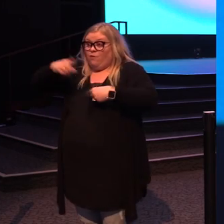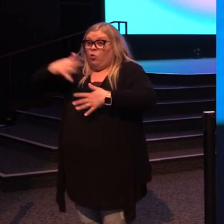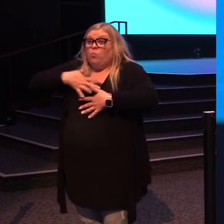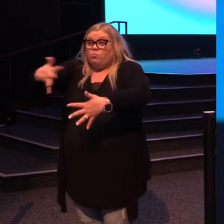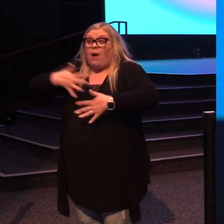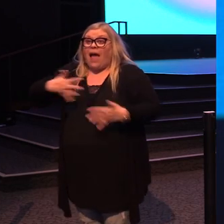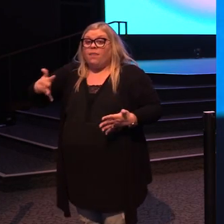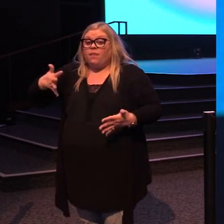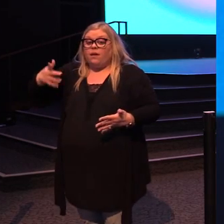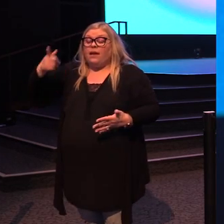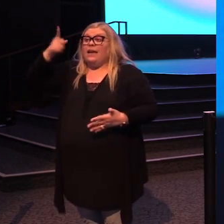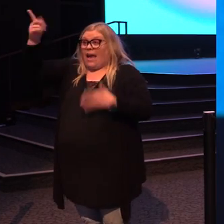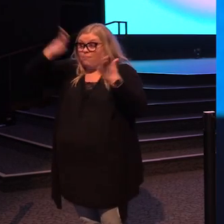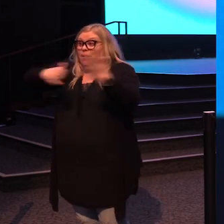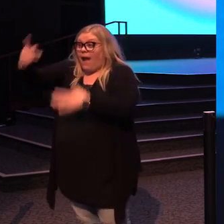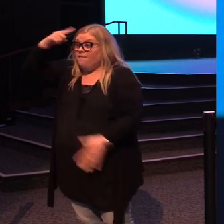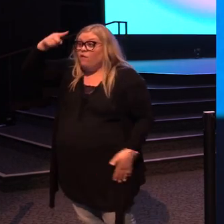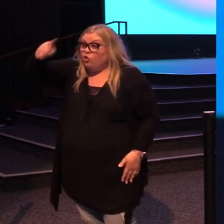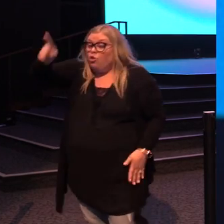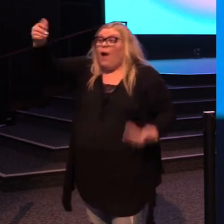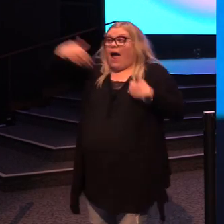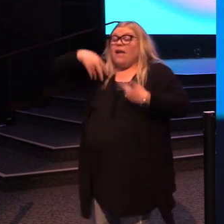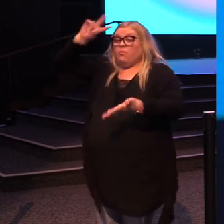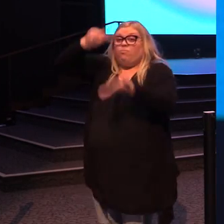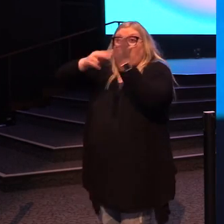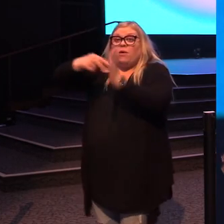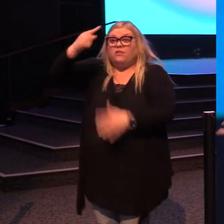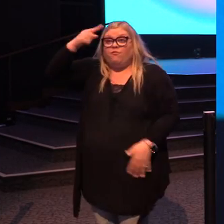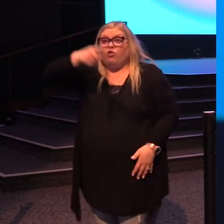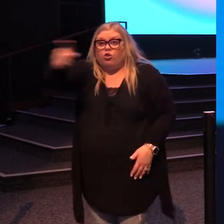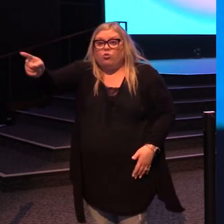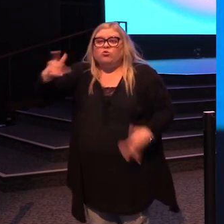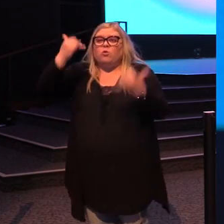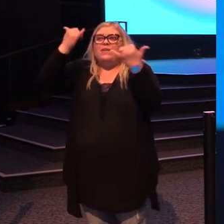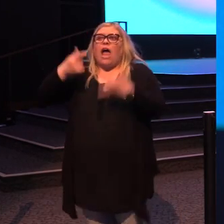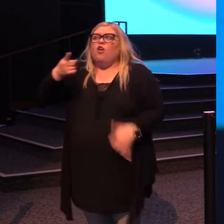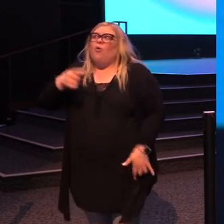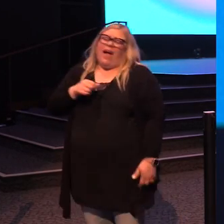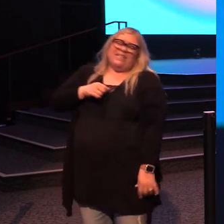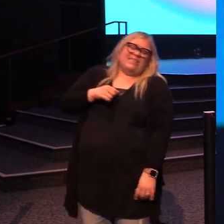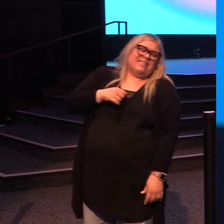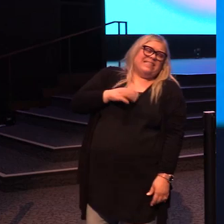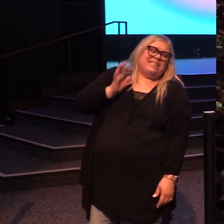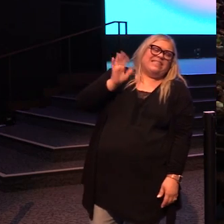today? Has he got a plan for you? Has he got a purpose for you? Why would you not stand for him?